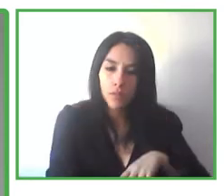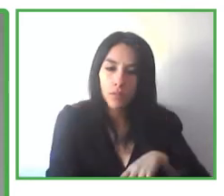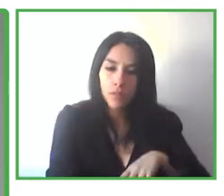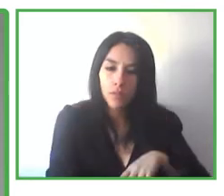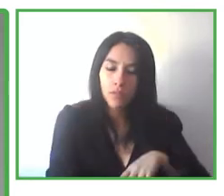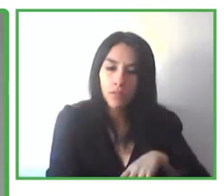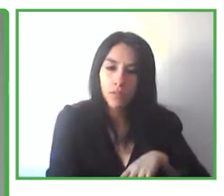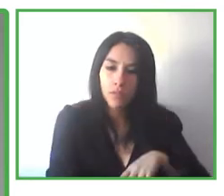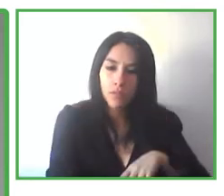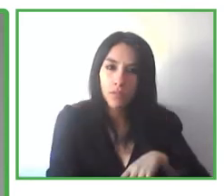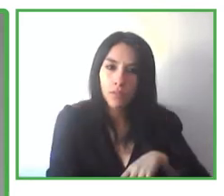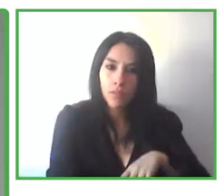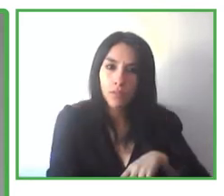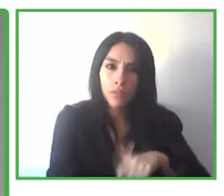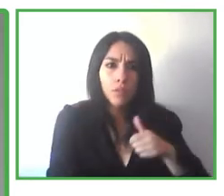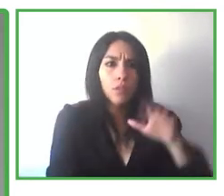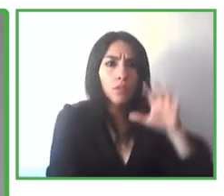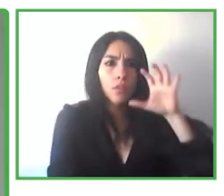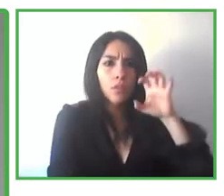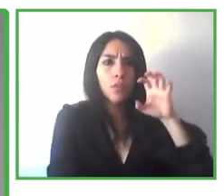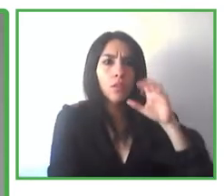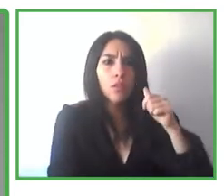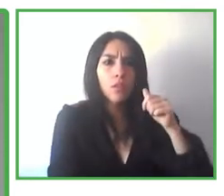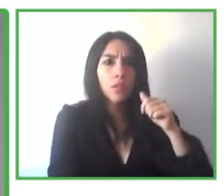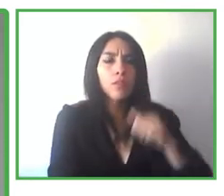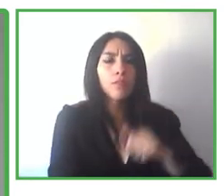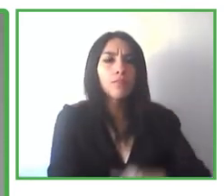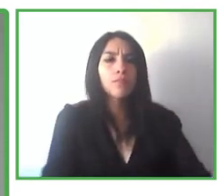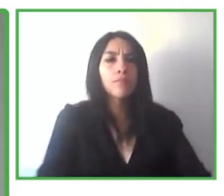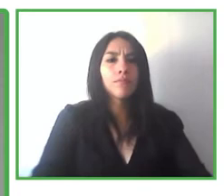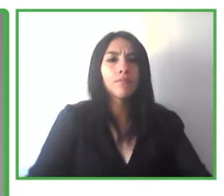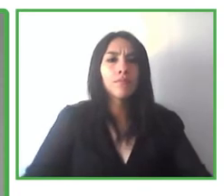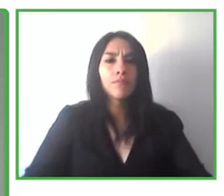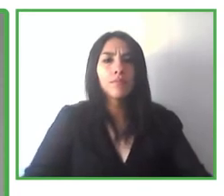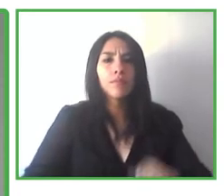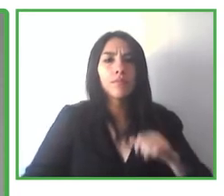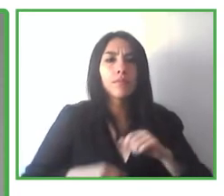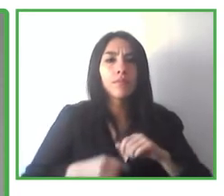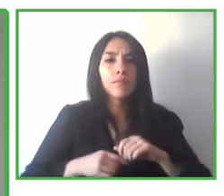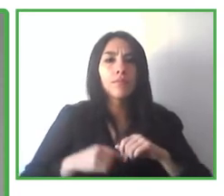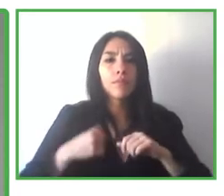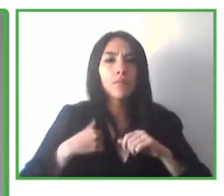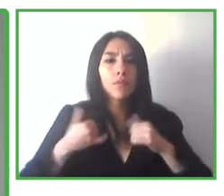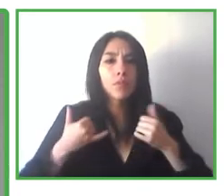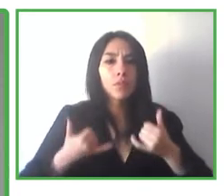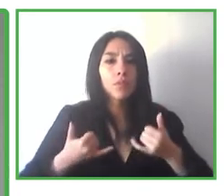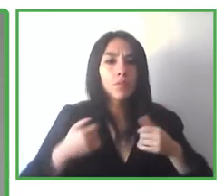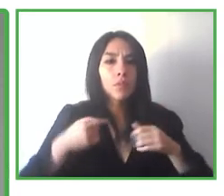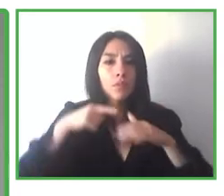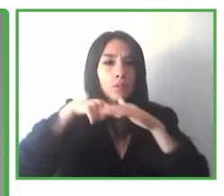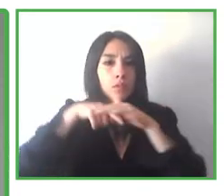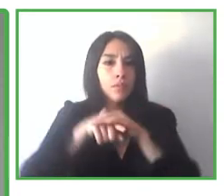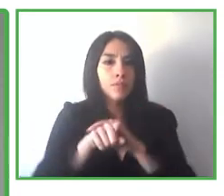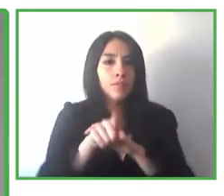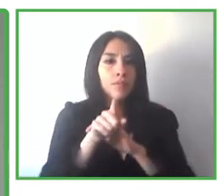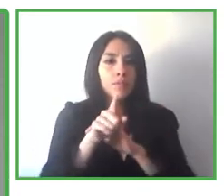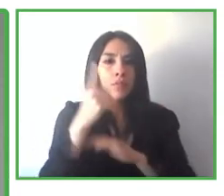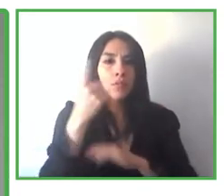limited amount of time at this moment, I'm going to now give the floor to my